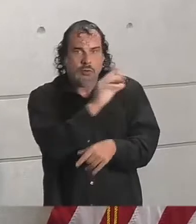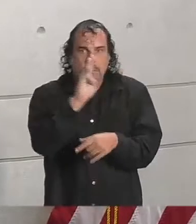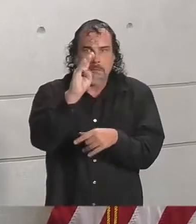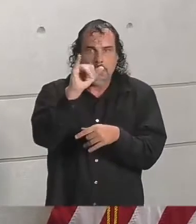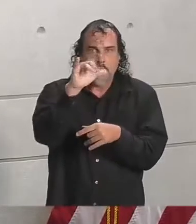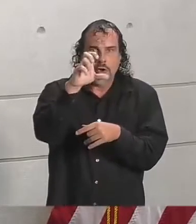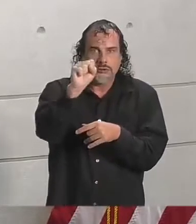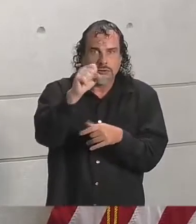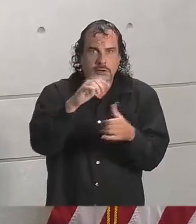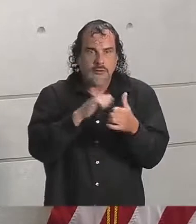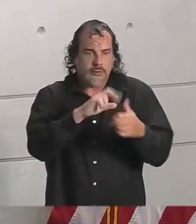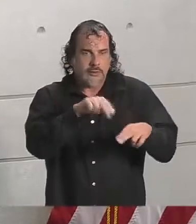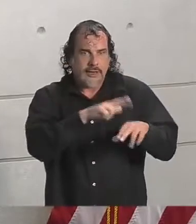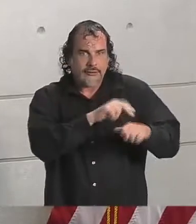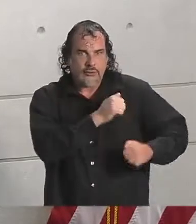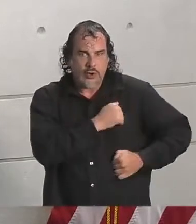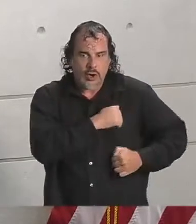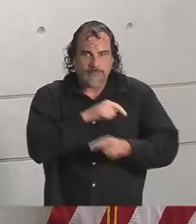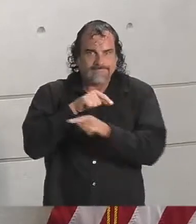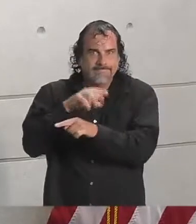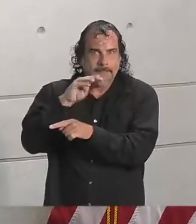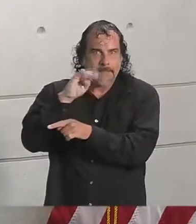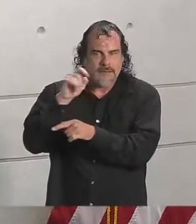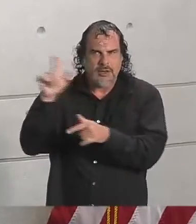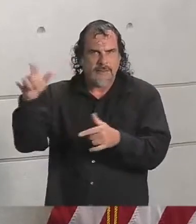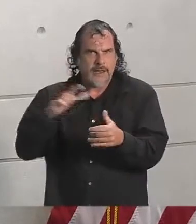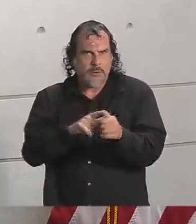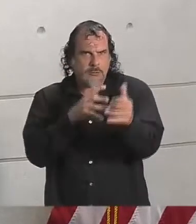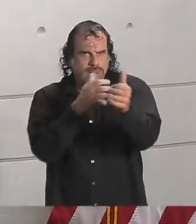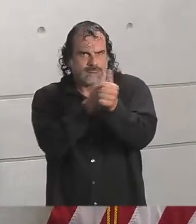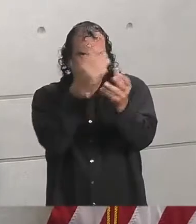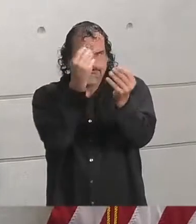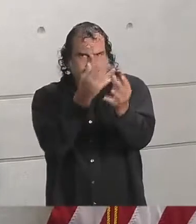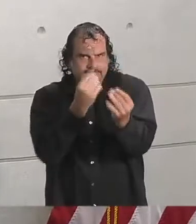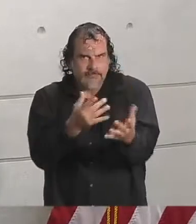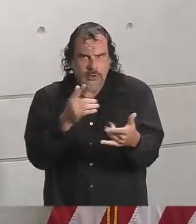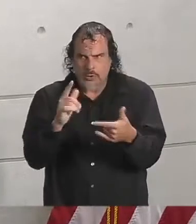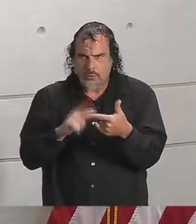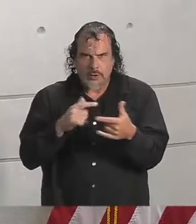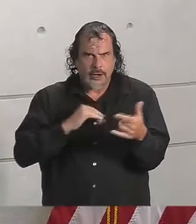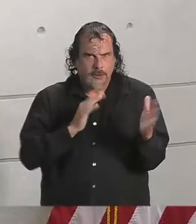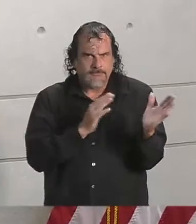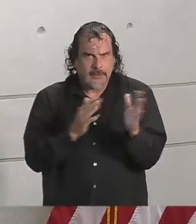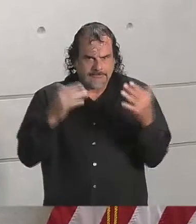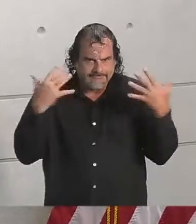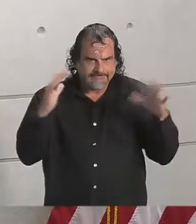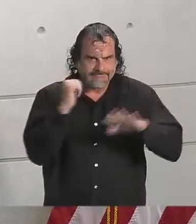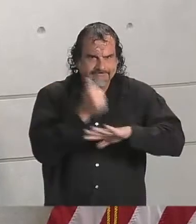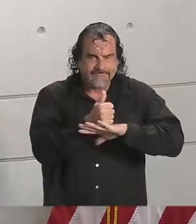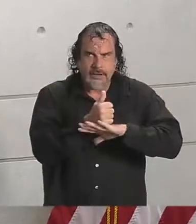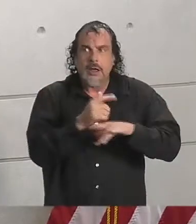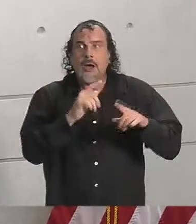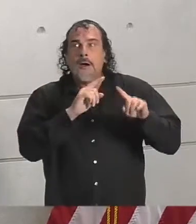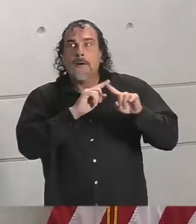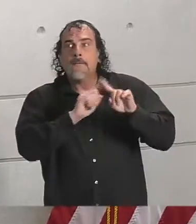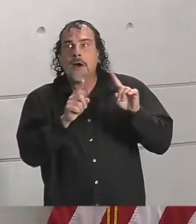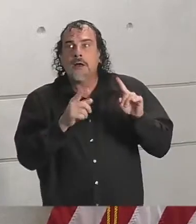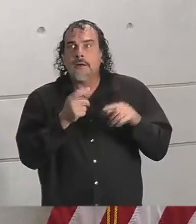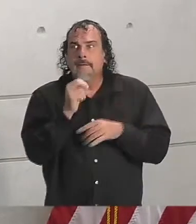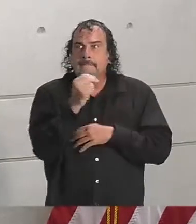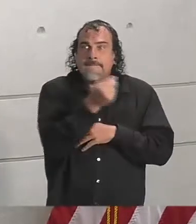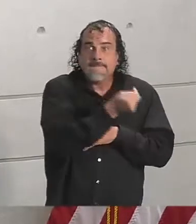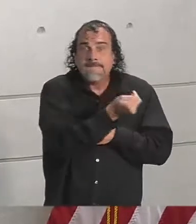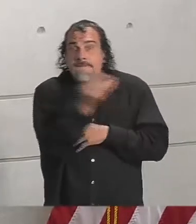and the National Guard. I'll give both of them the opportunity to give you an update on our planning. Just a couple of things that I will